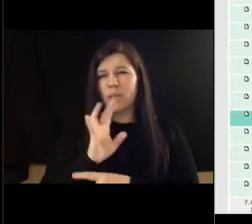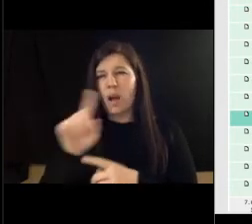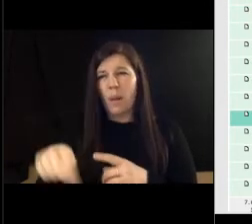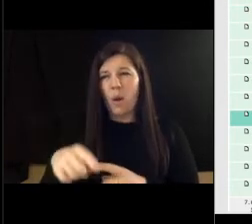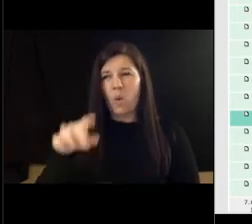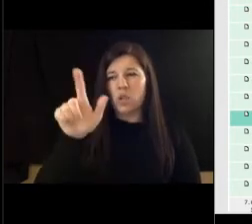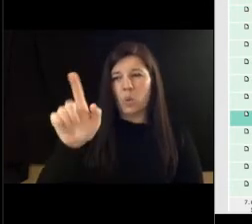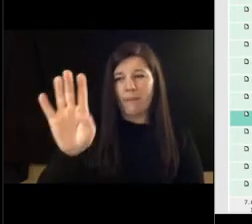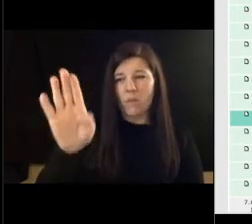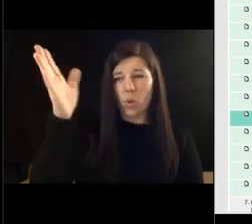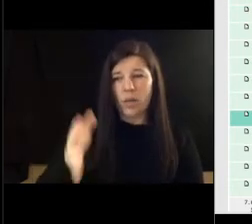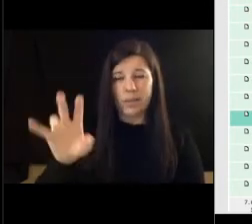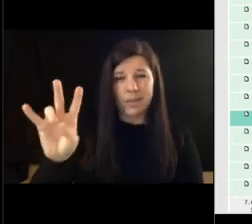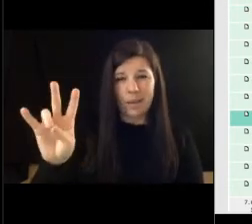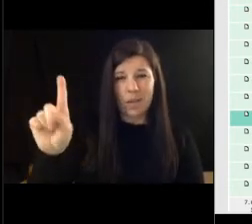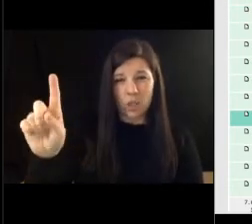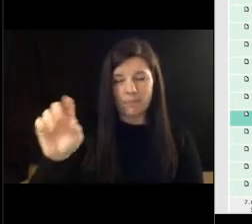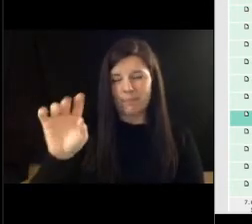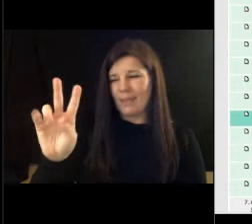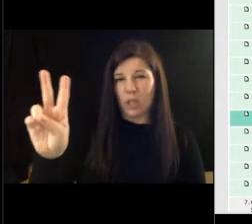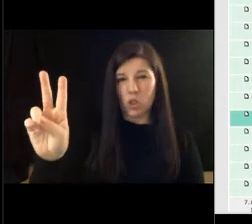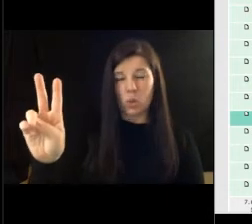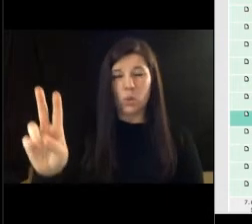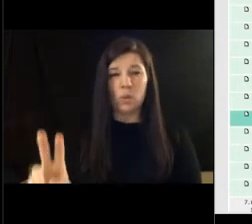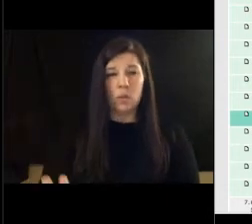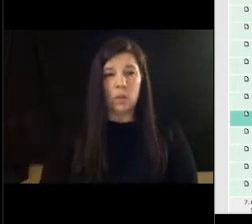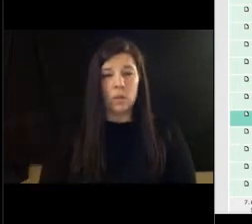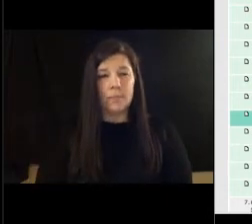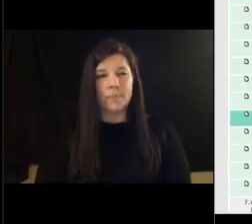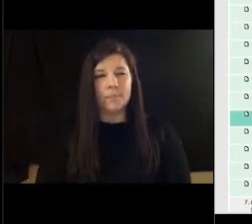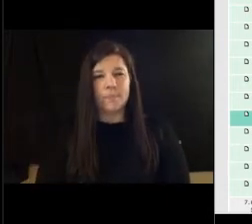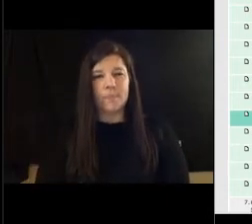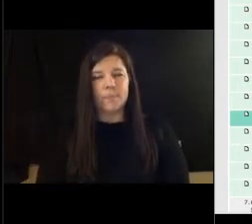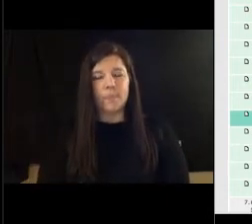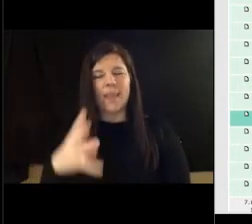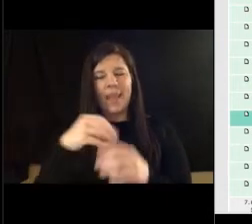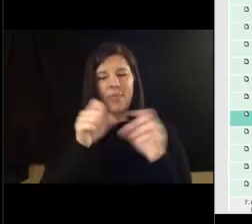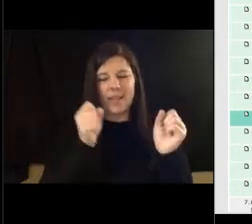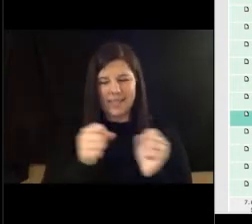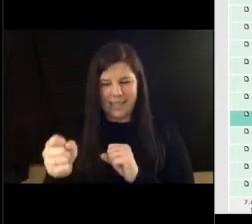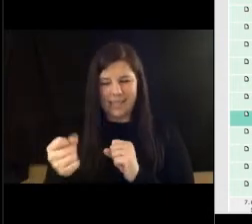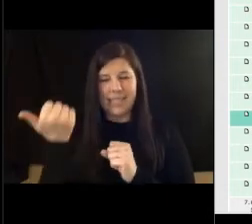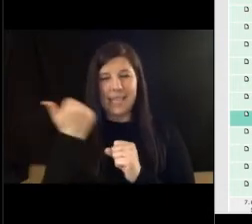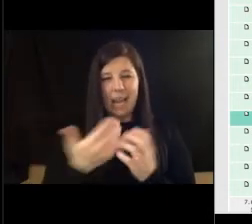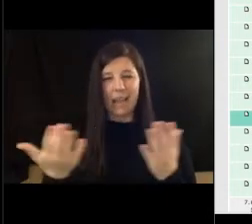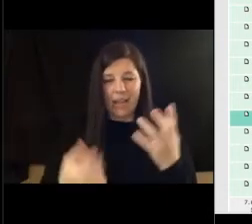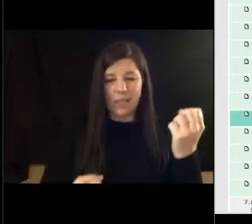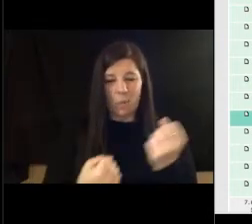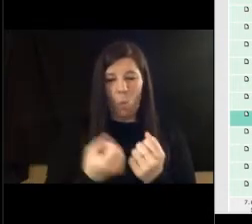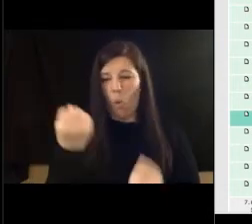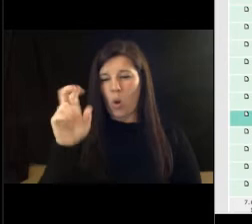correct um is there is there uh any statistics that would support or deny